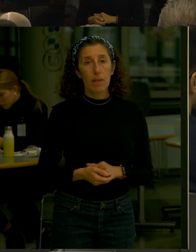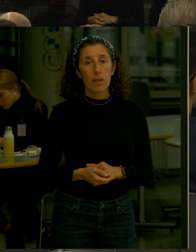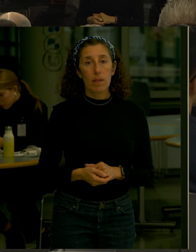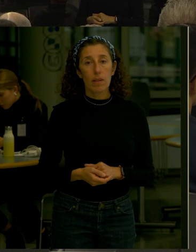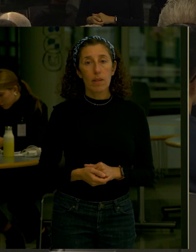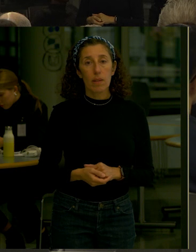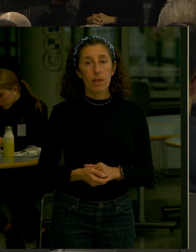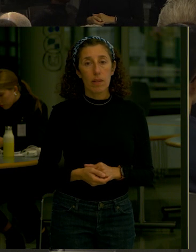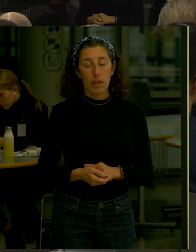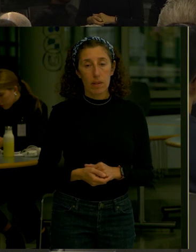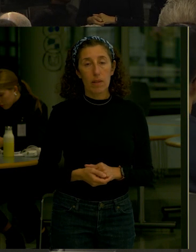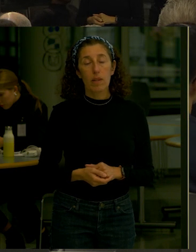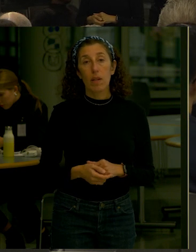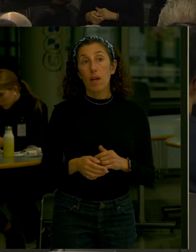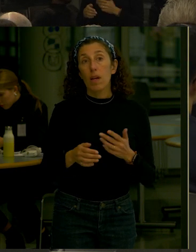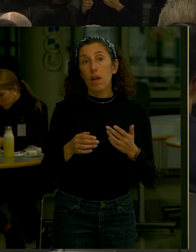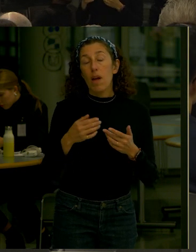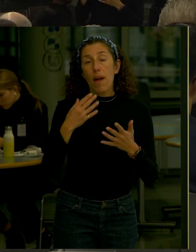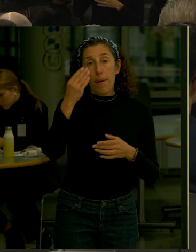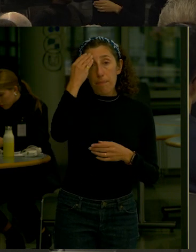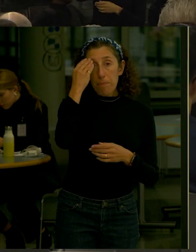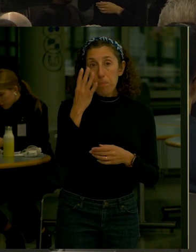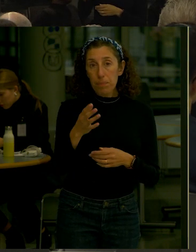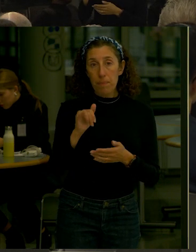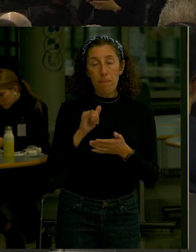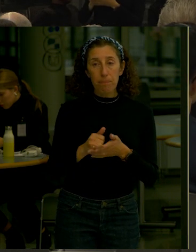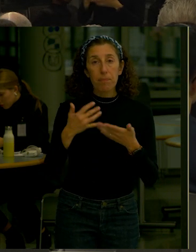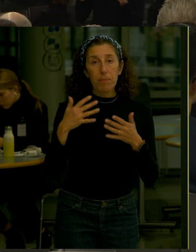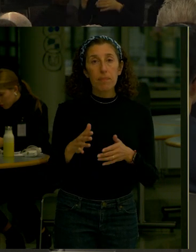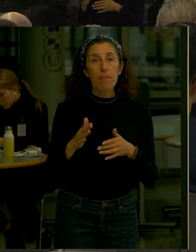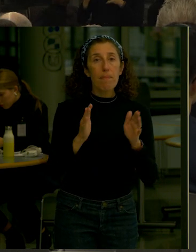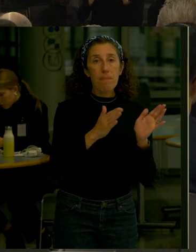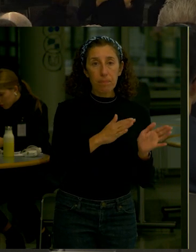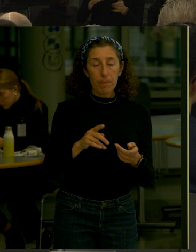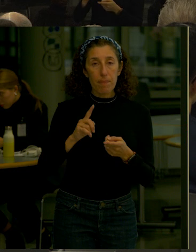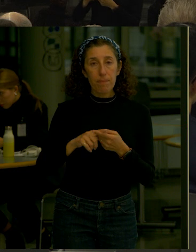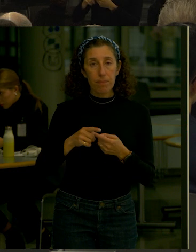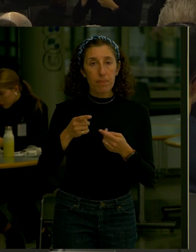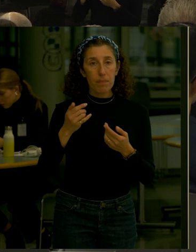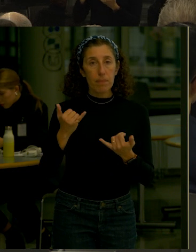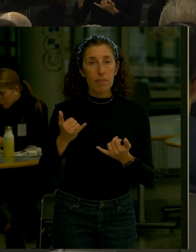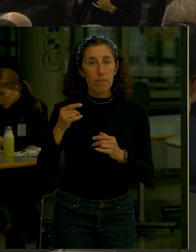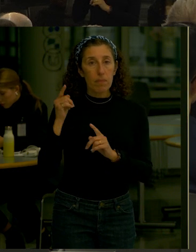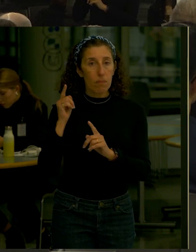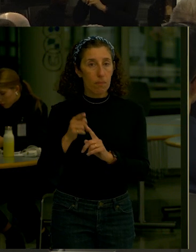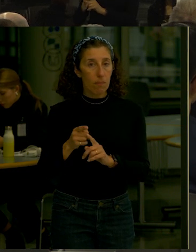But that's I wanted you to be aware of the work that we've done To try to achieve that